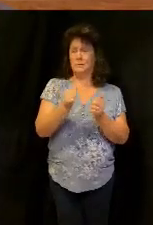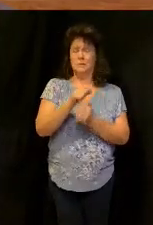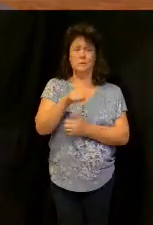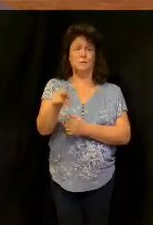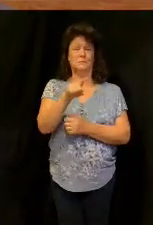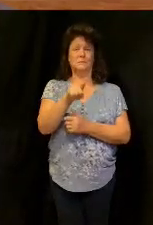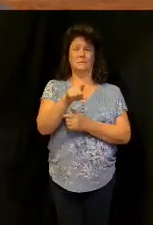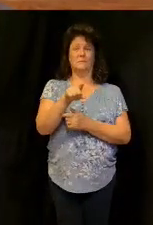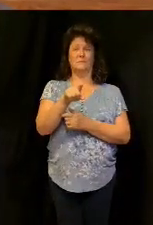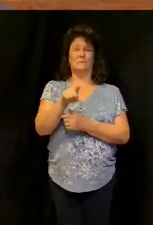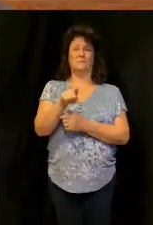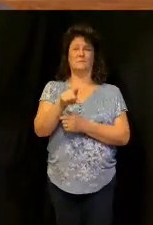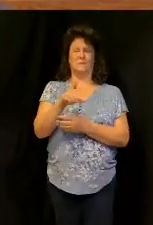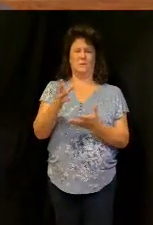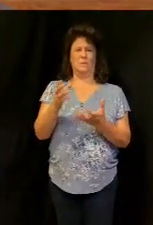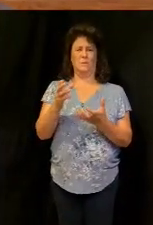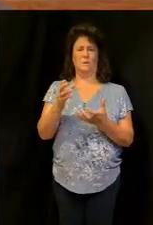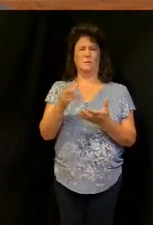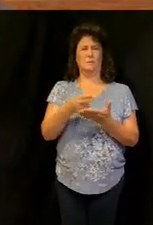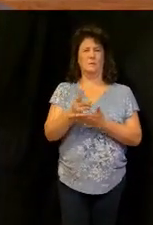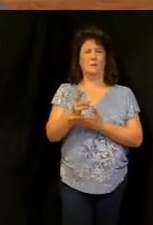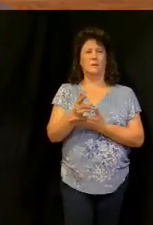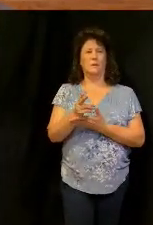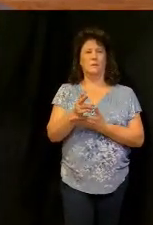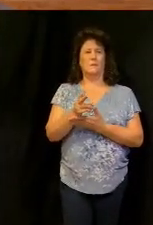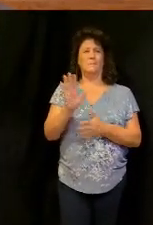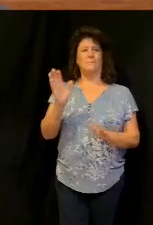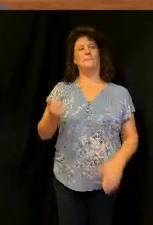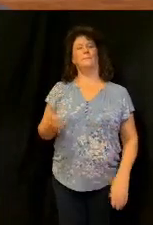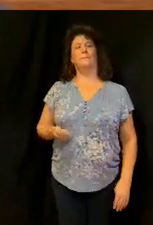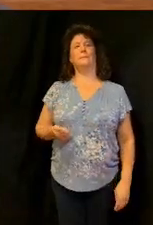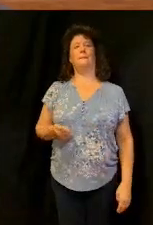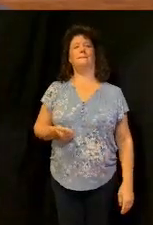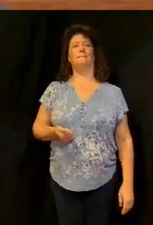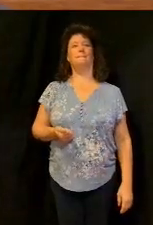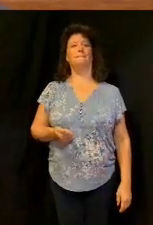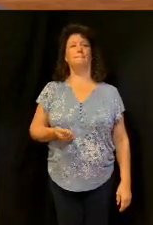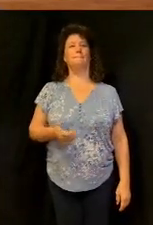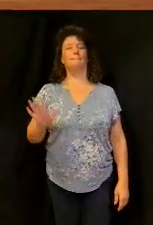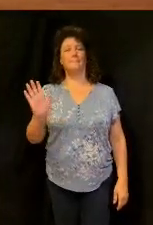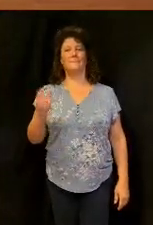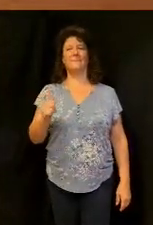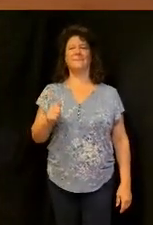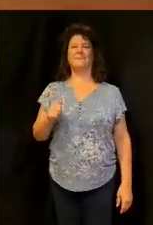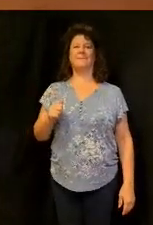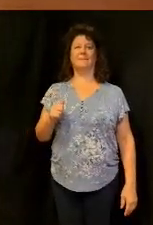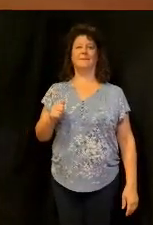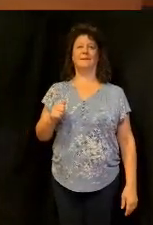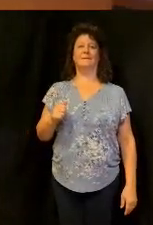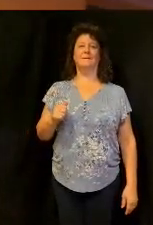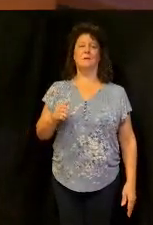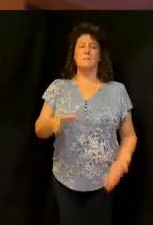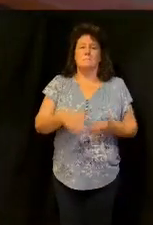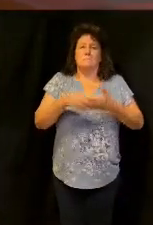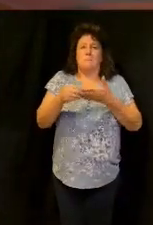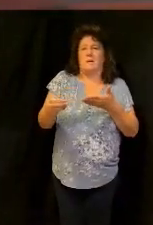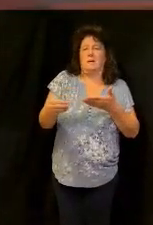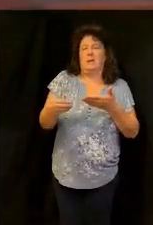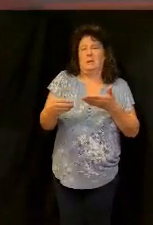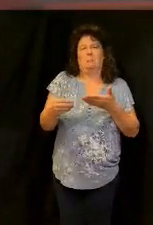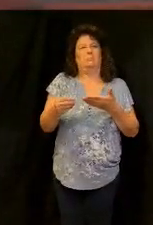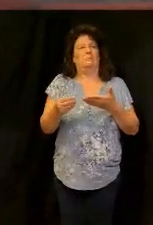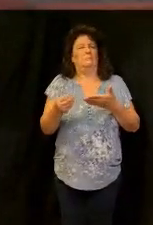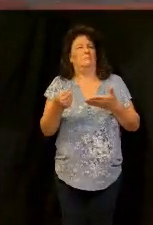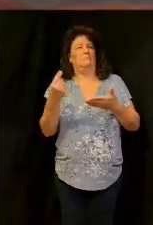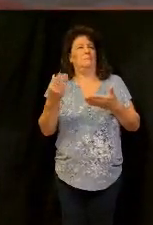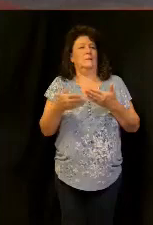listen if you if you happen to buy I don't want to go here let's just say let's buy whatever and